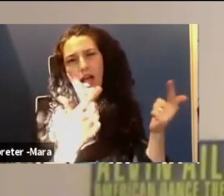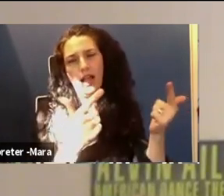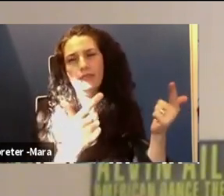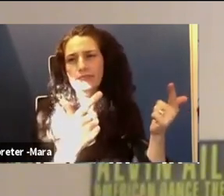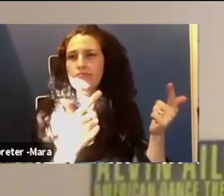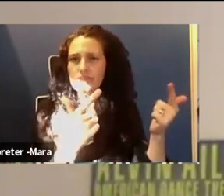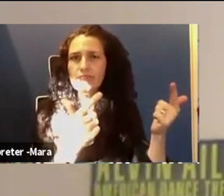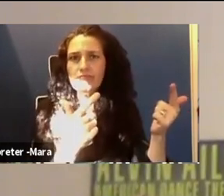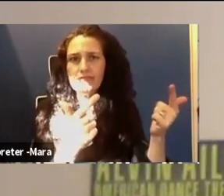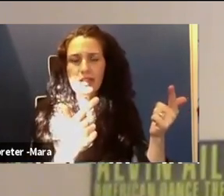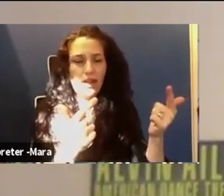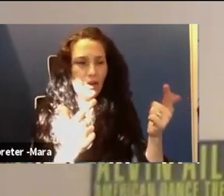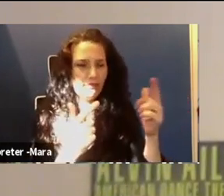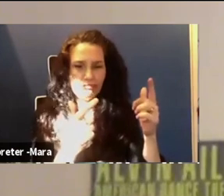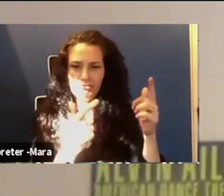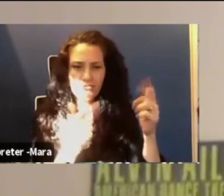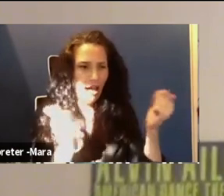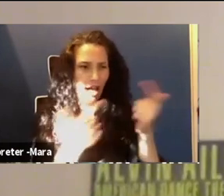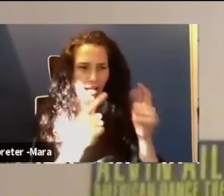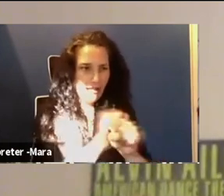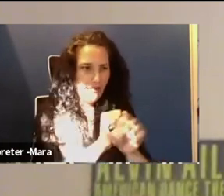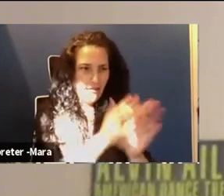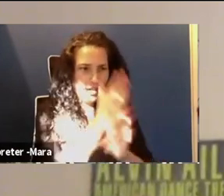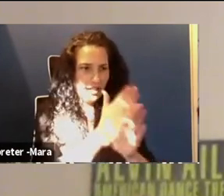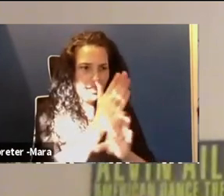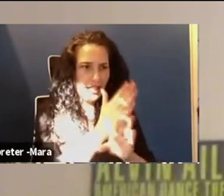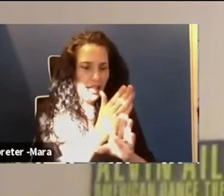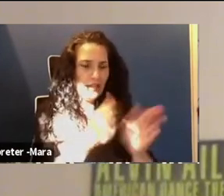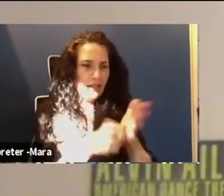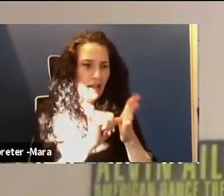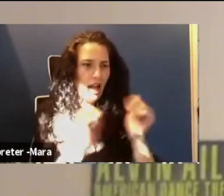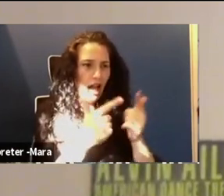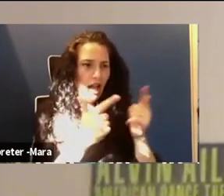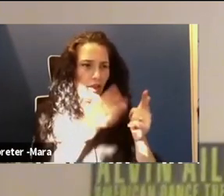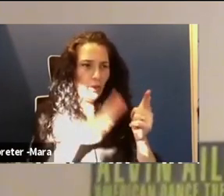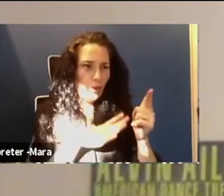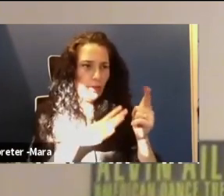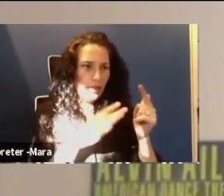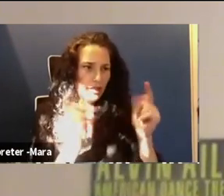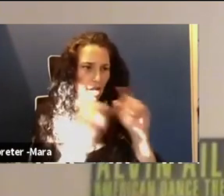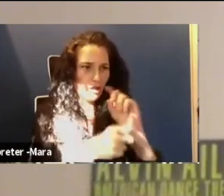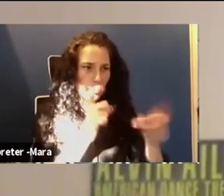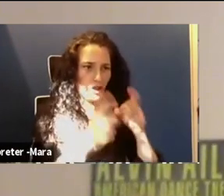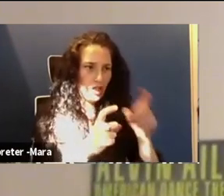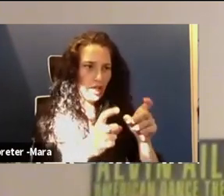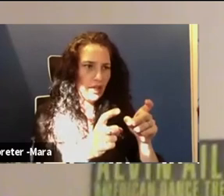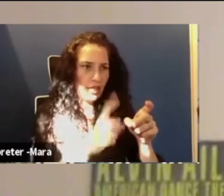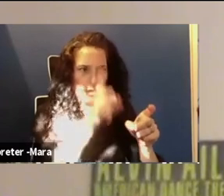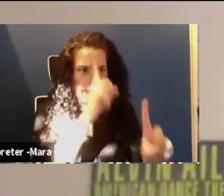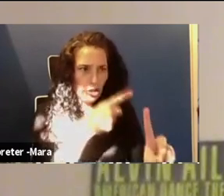on the work that women are contributing to science through the Mission Unstoppable show. She's one of my